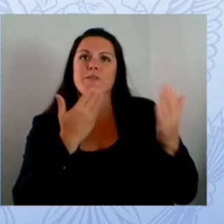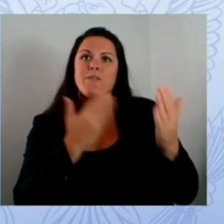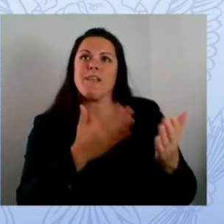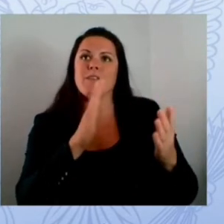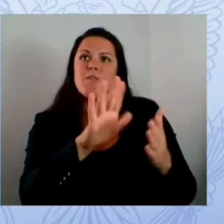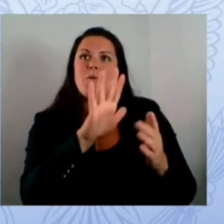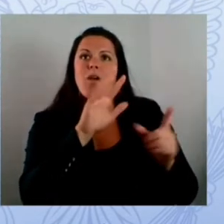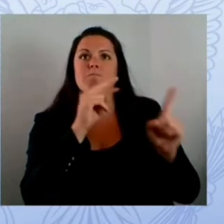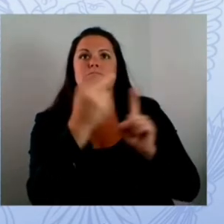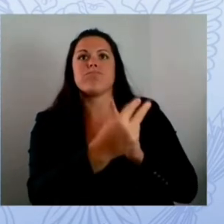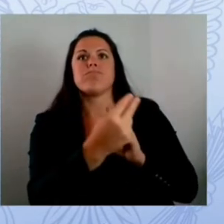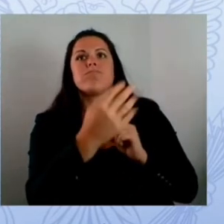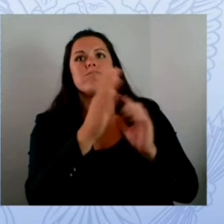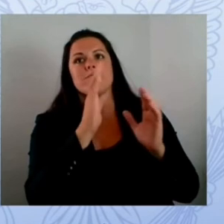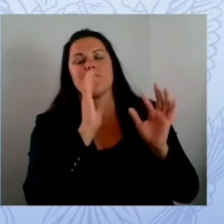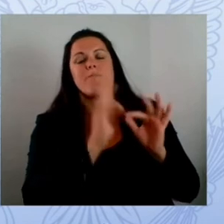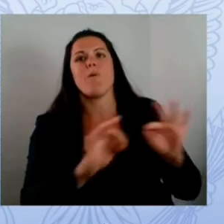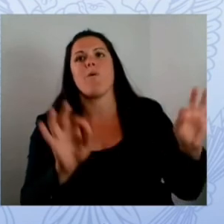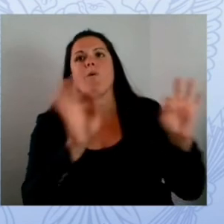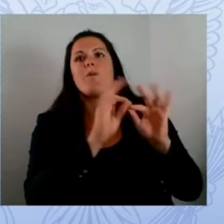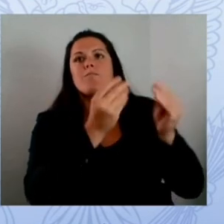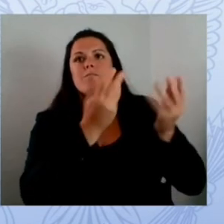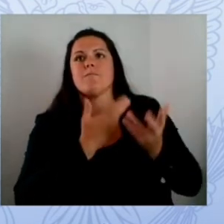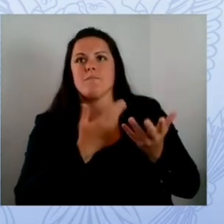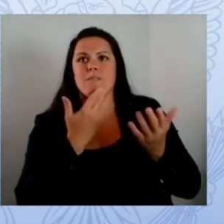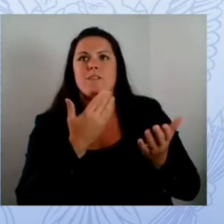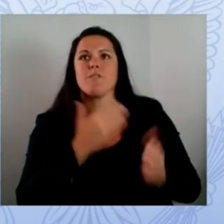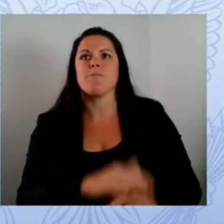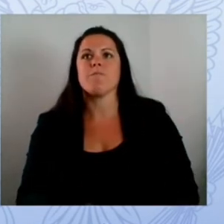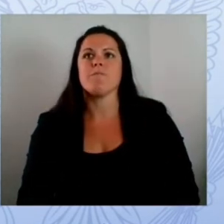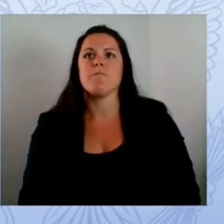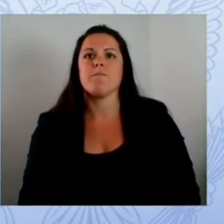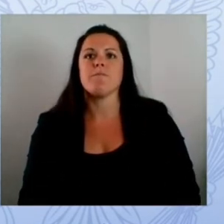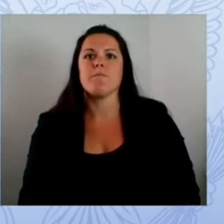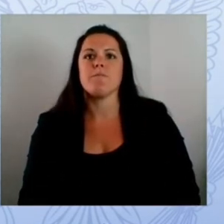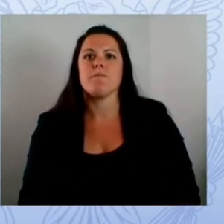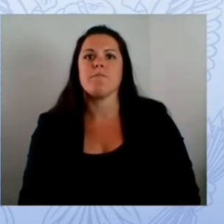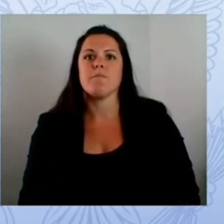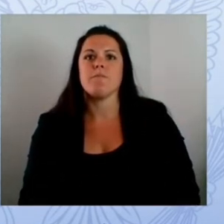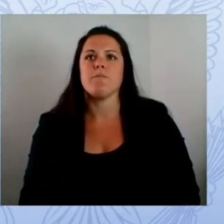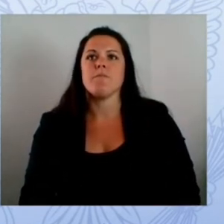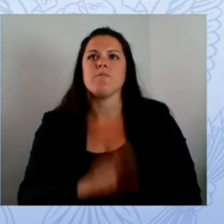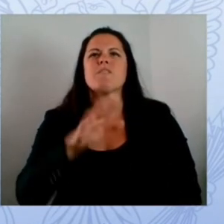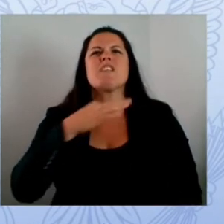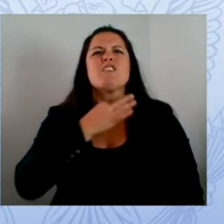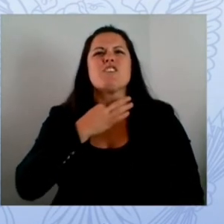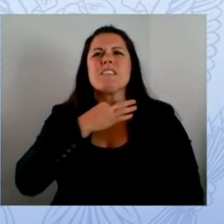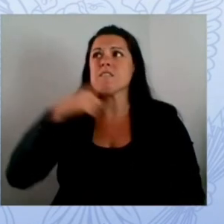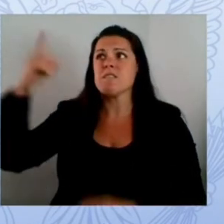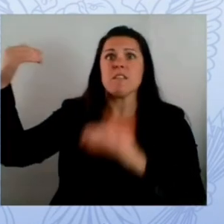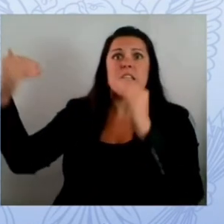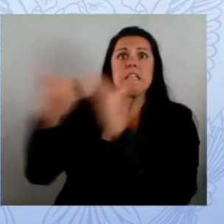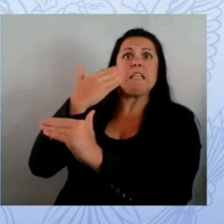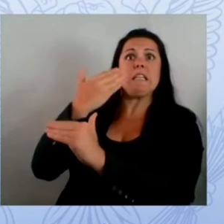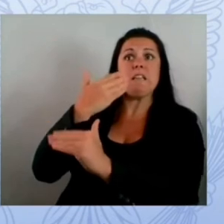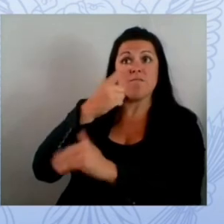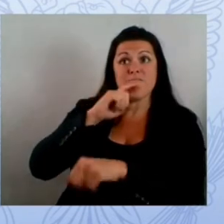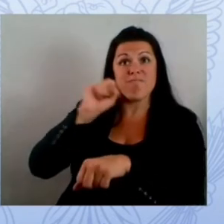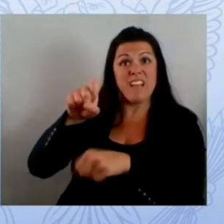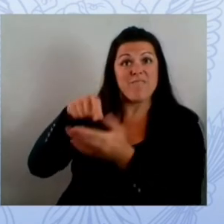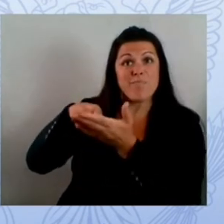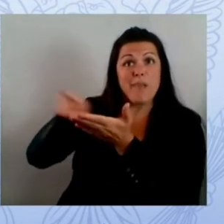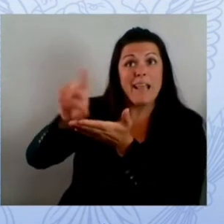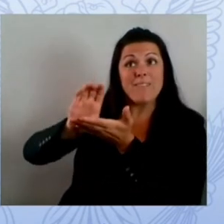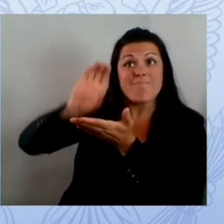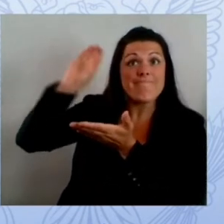did i pay the ransom we don't negotiate with terrorists we did not pay the ransom and i have to say that my last comment on